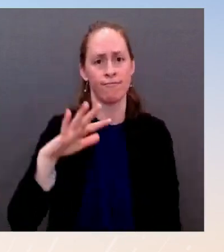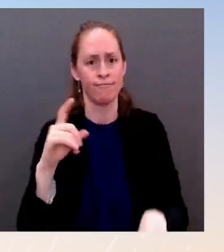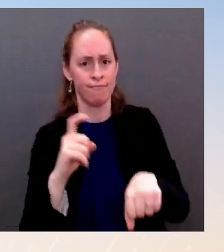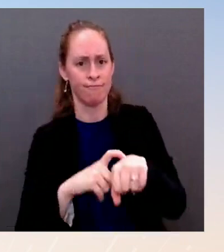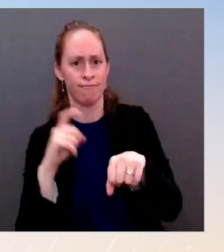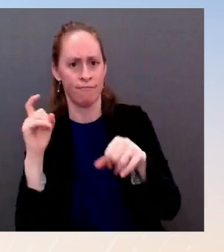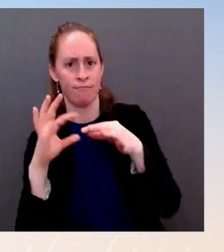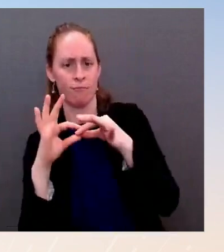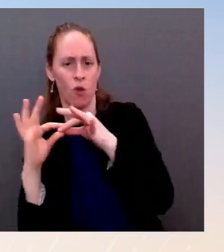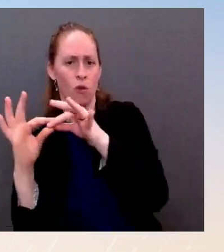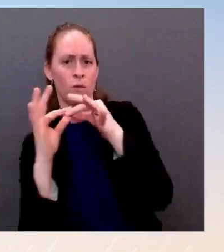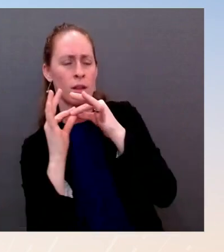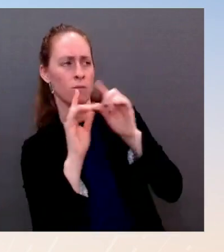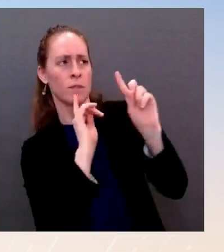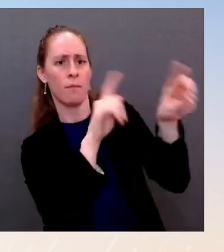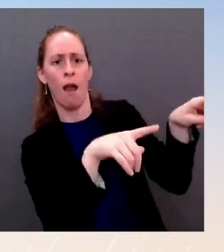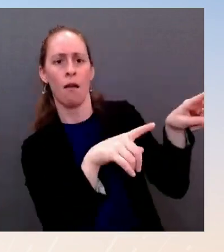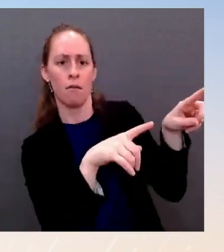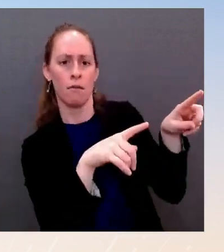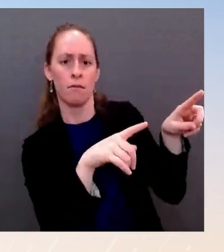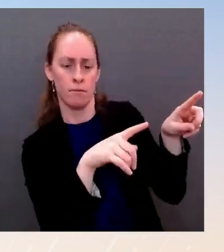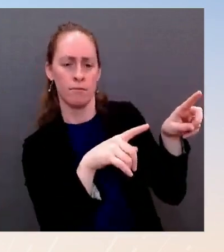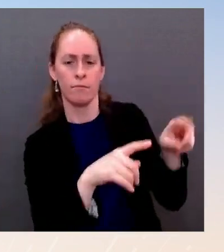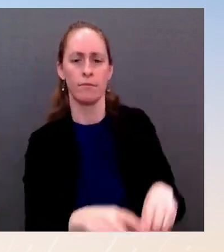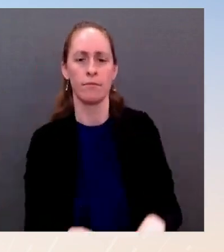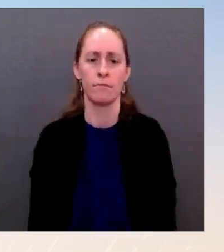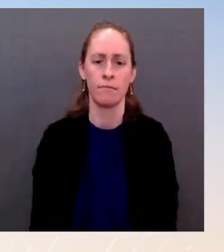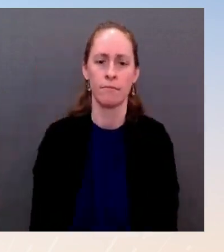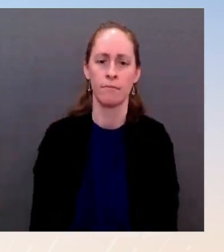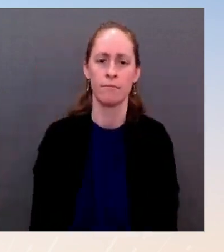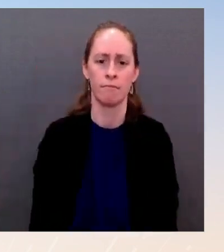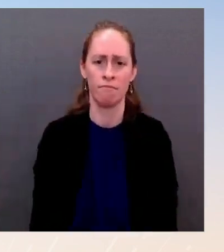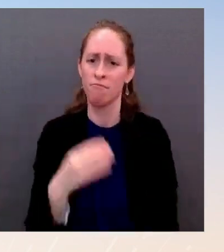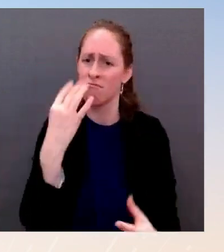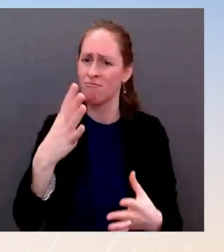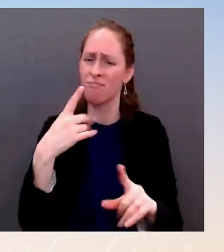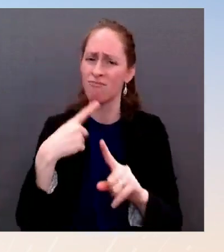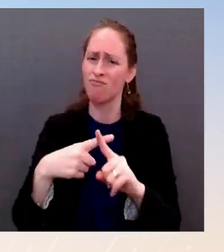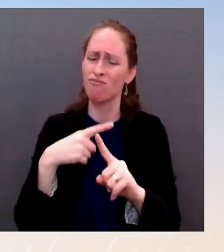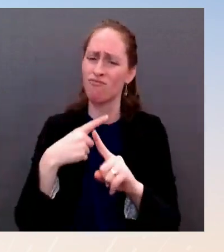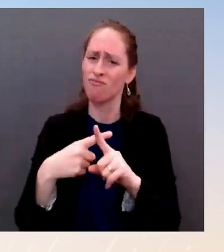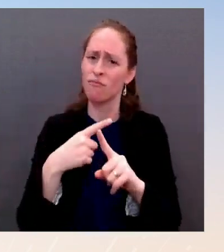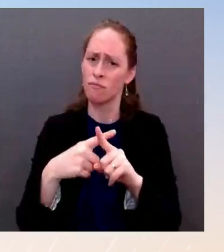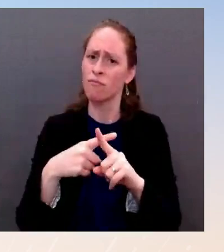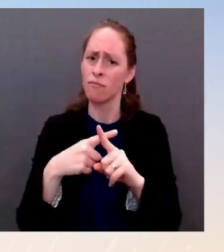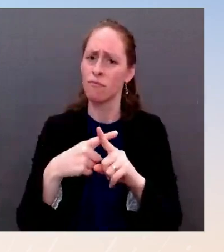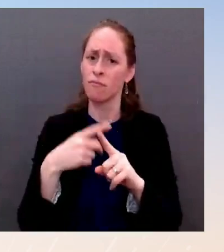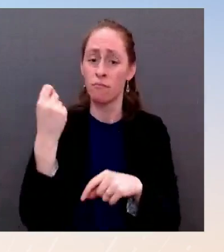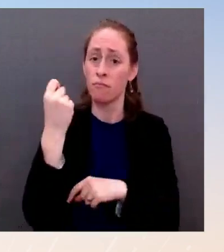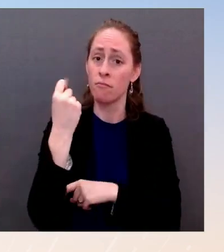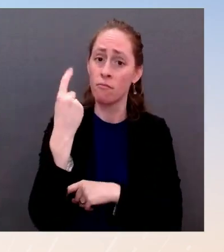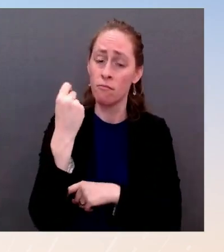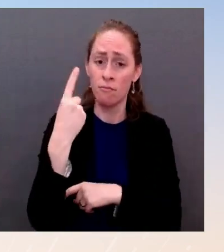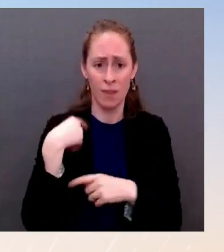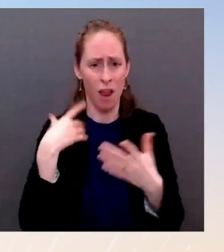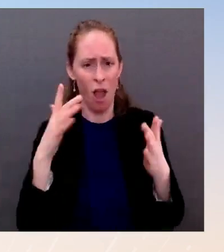for us in this circumstance, but it will also pay enormous strategic dividends for the United States in the years and decades ahead.